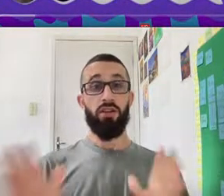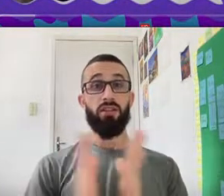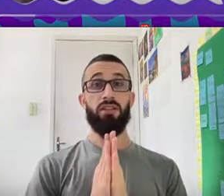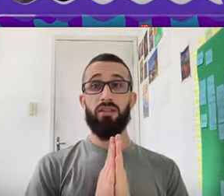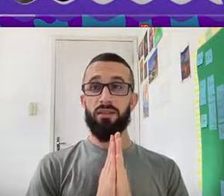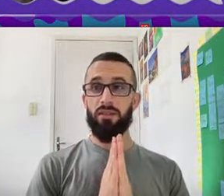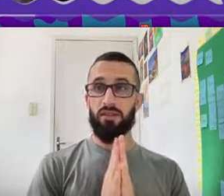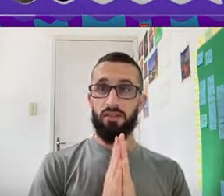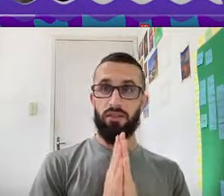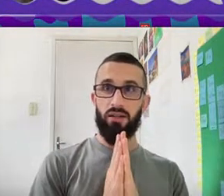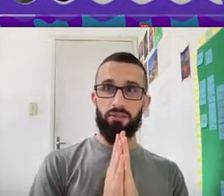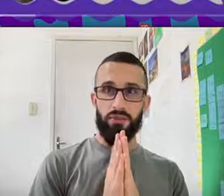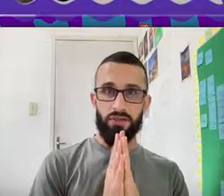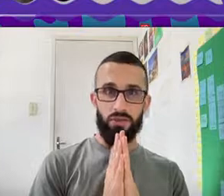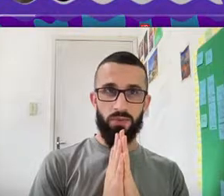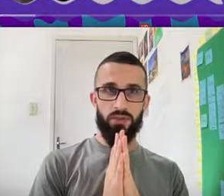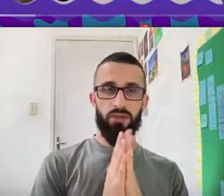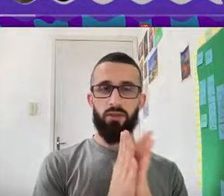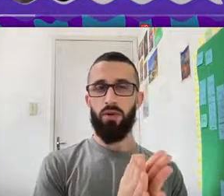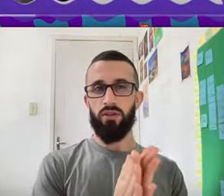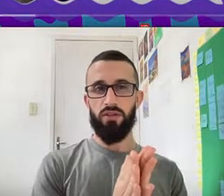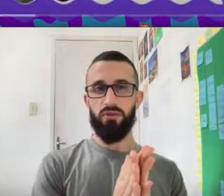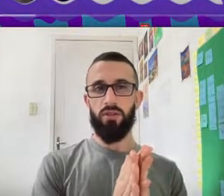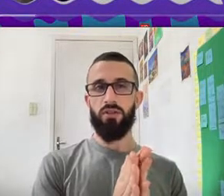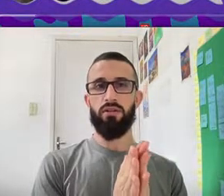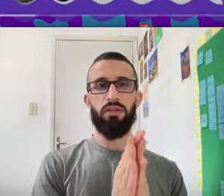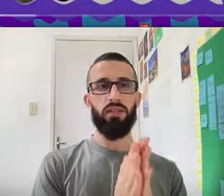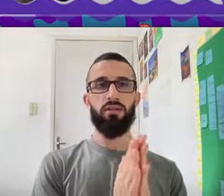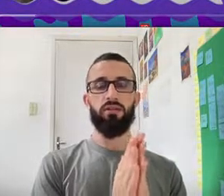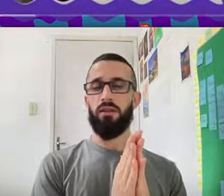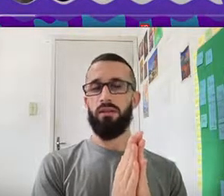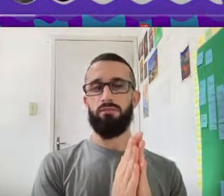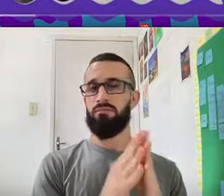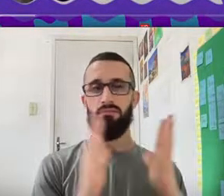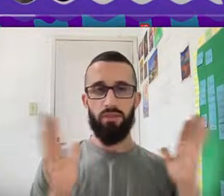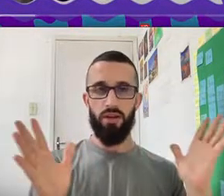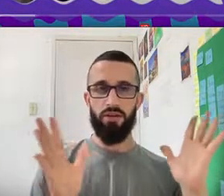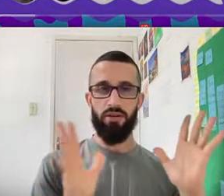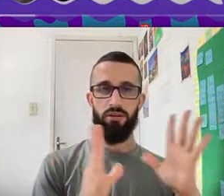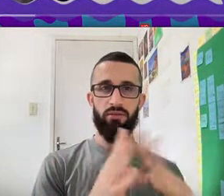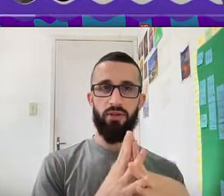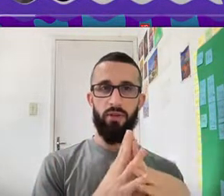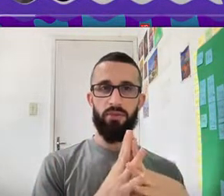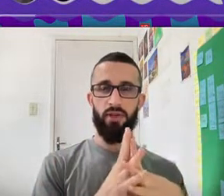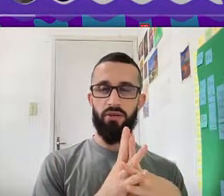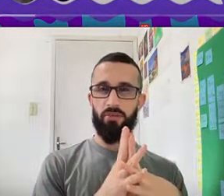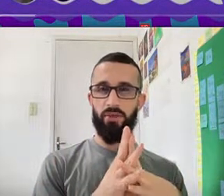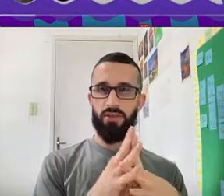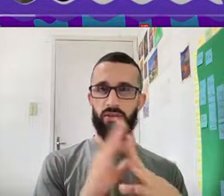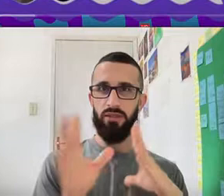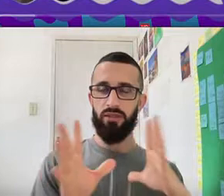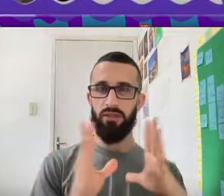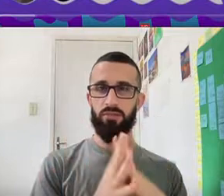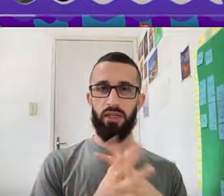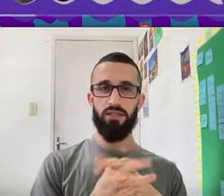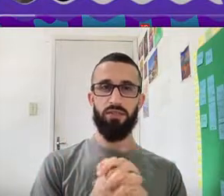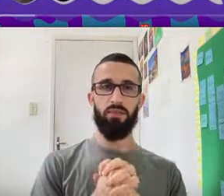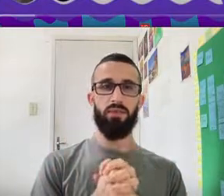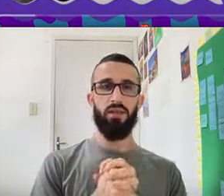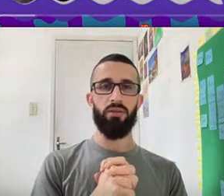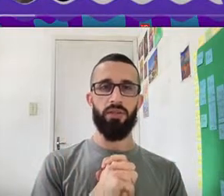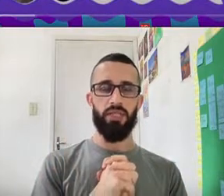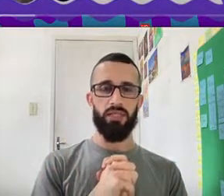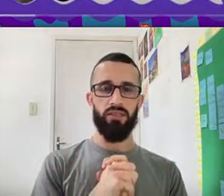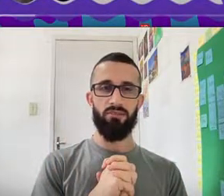All right I Think This Is Enough For This One So Watch The Video Get Other Vocabulary But This Is Some Nice